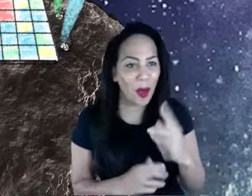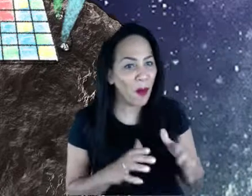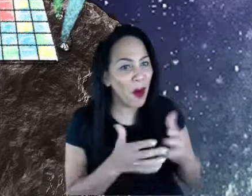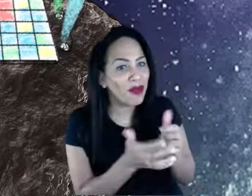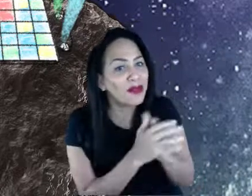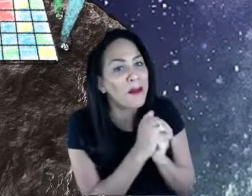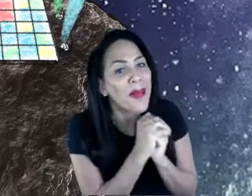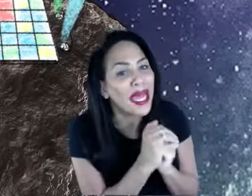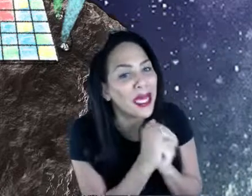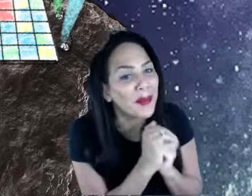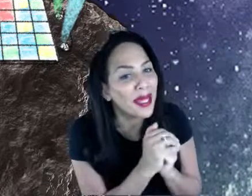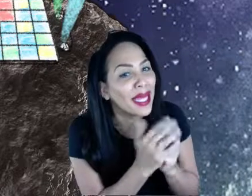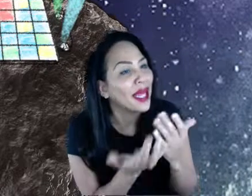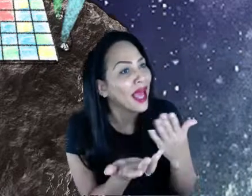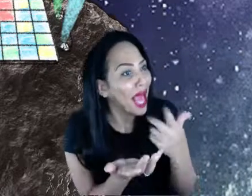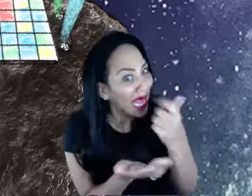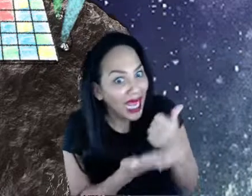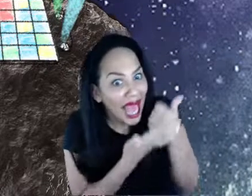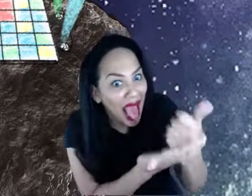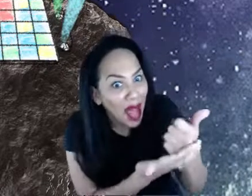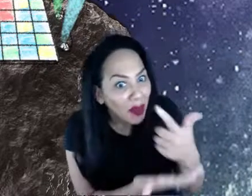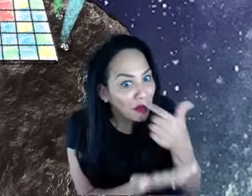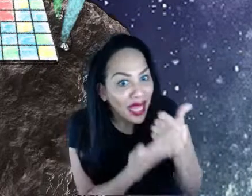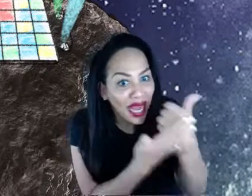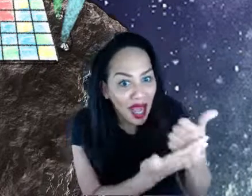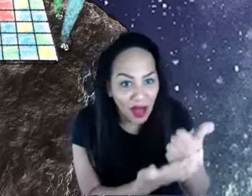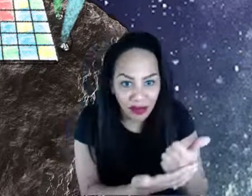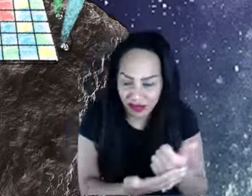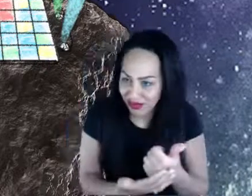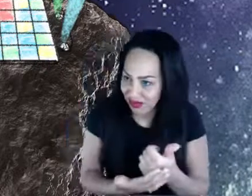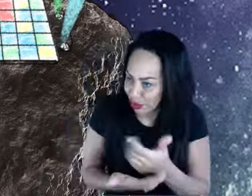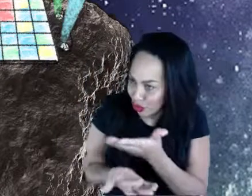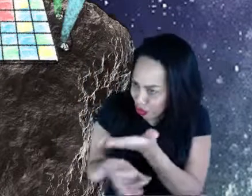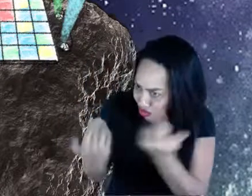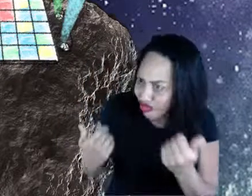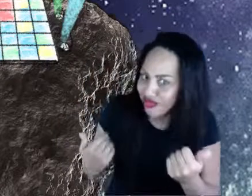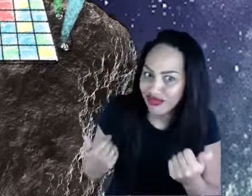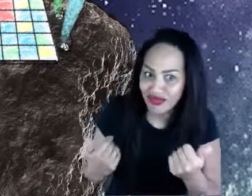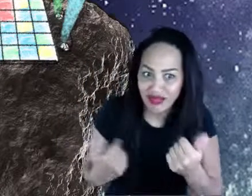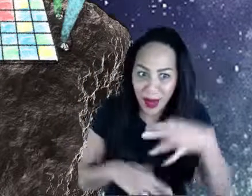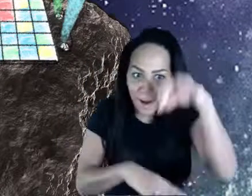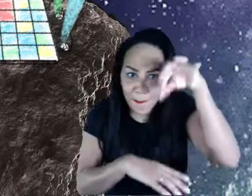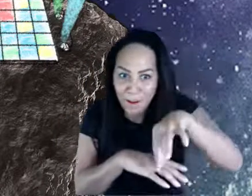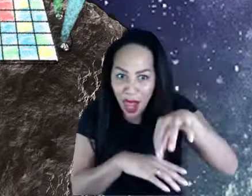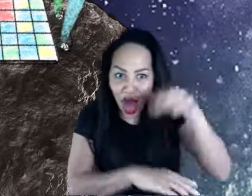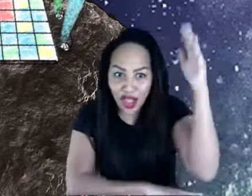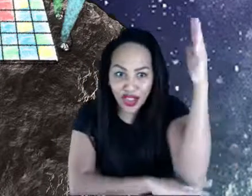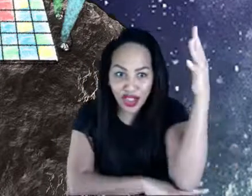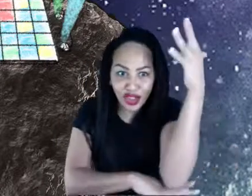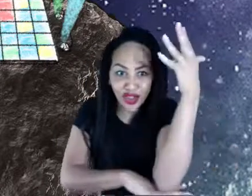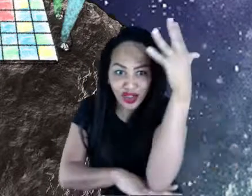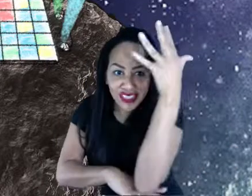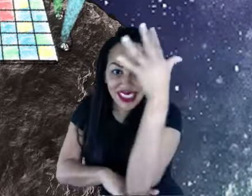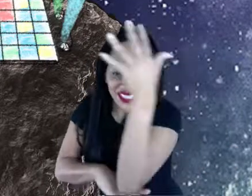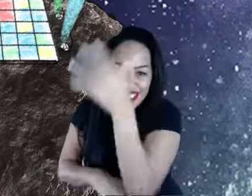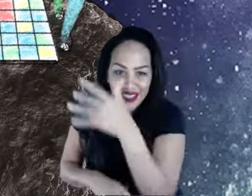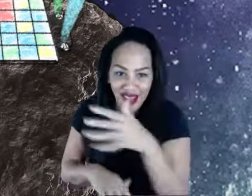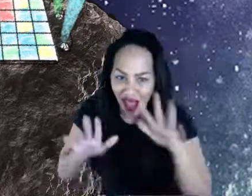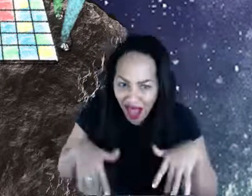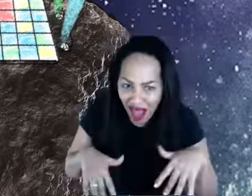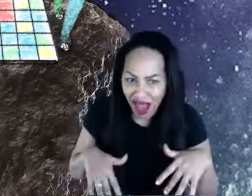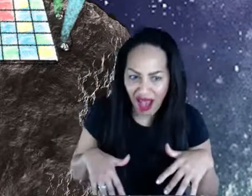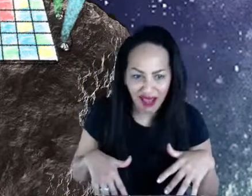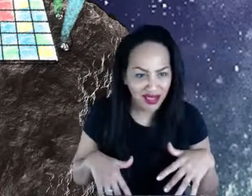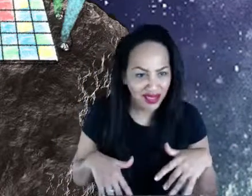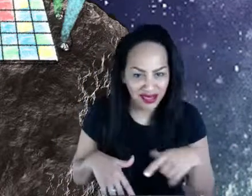Can I help? I was like, sure. Help plant a few trees. And then before I was like, oh, I've hidden a small present. I